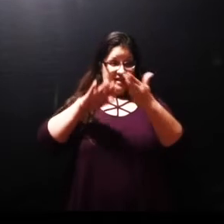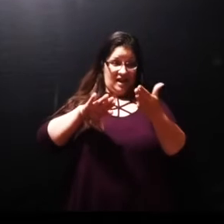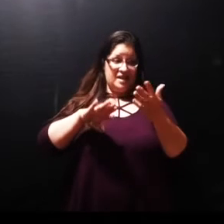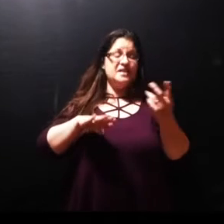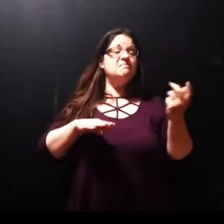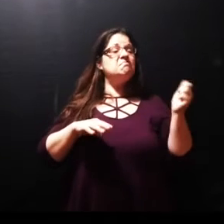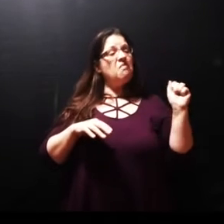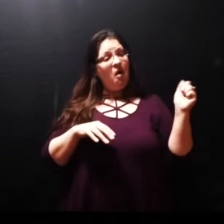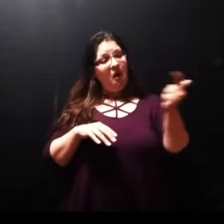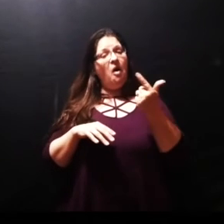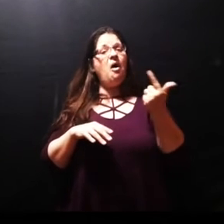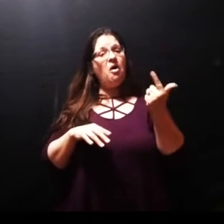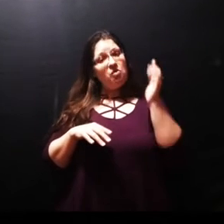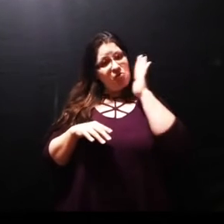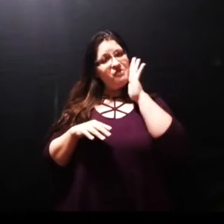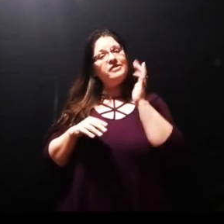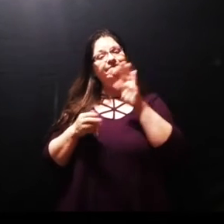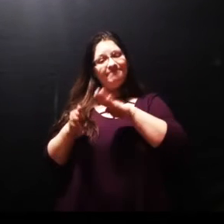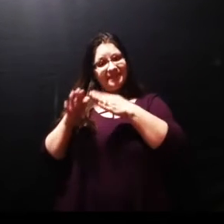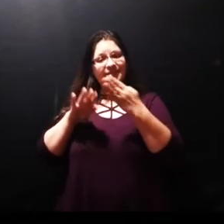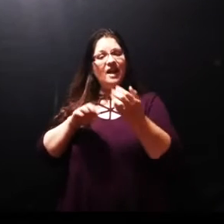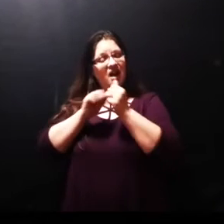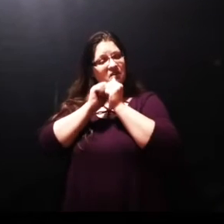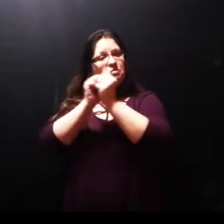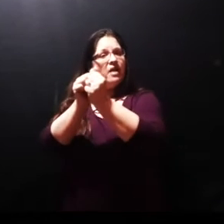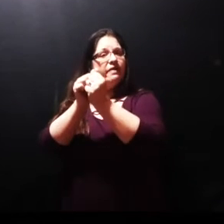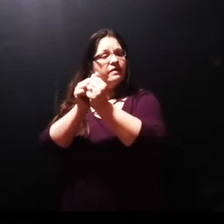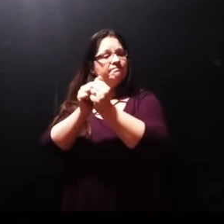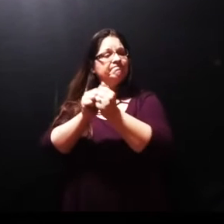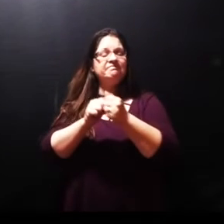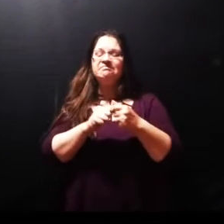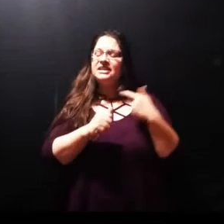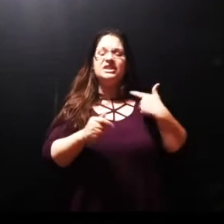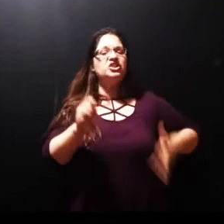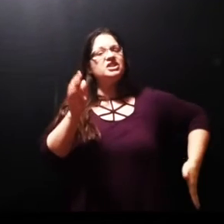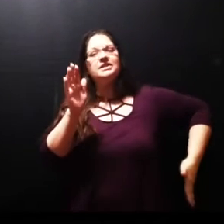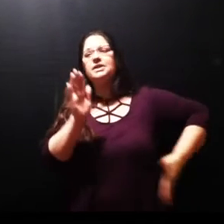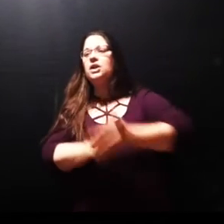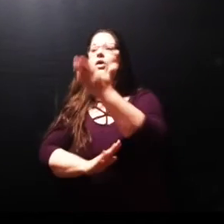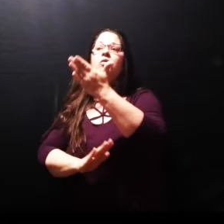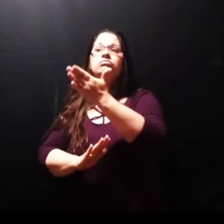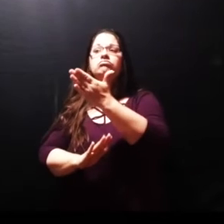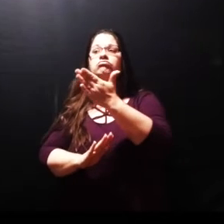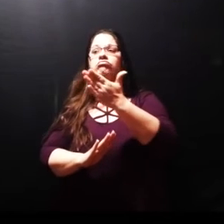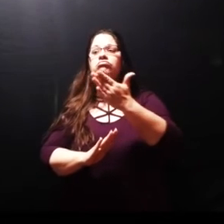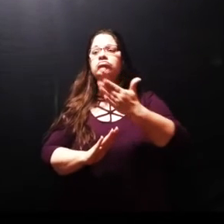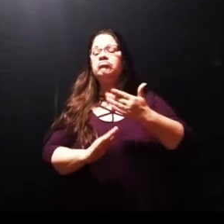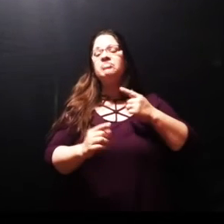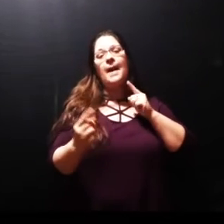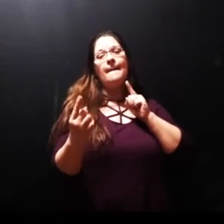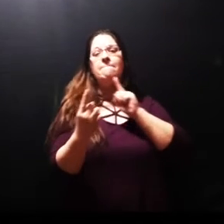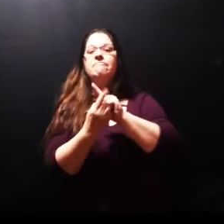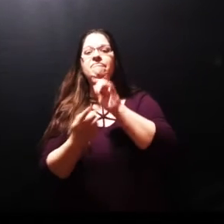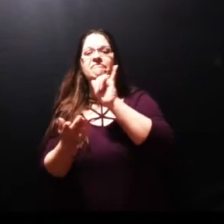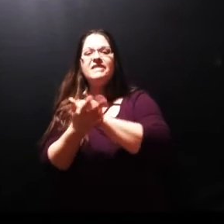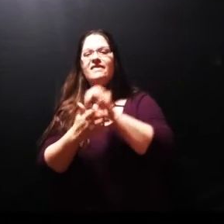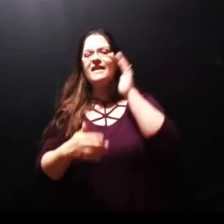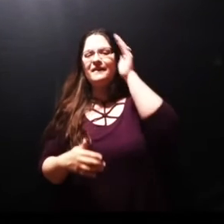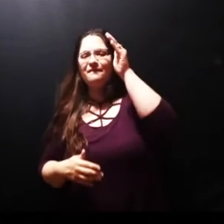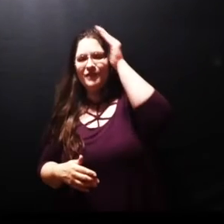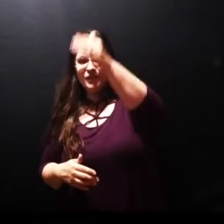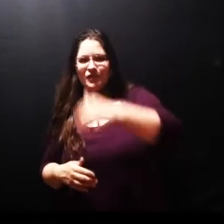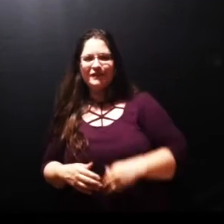on the trip so will we so let's just go on and get it over with that's kind of Thomas'